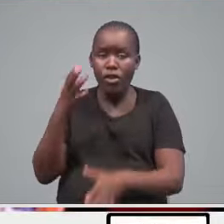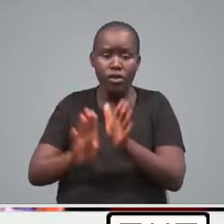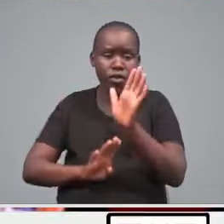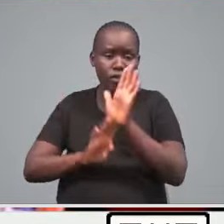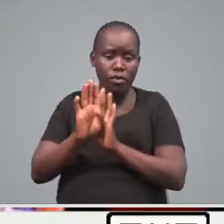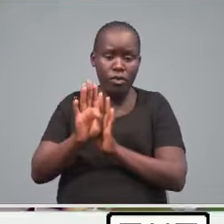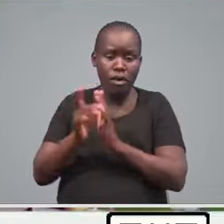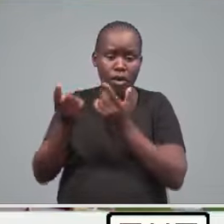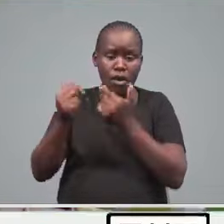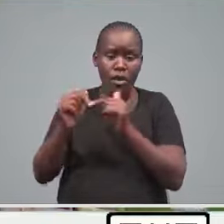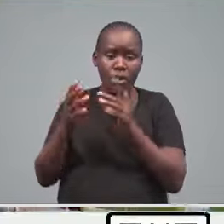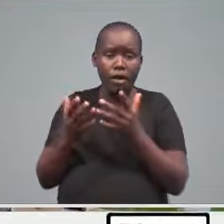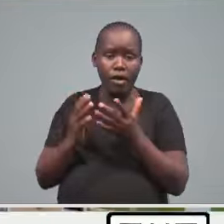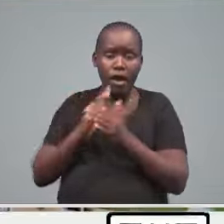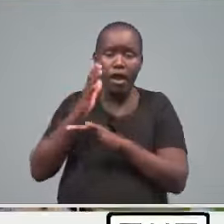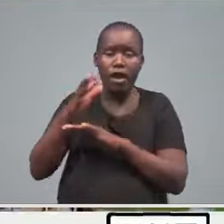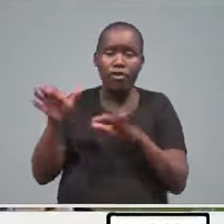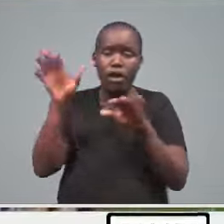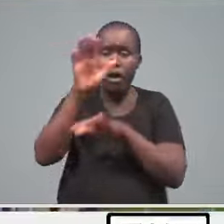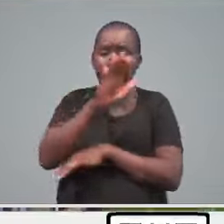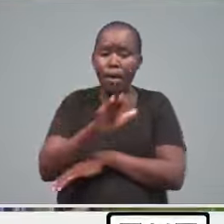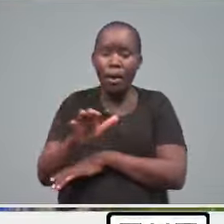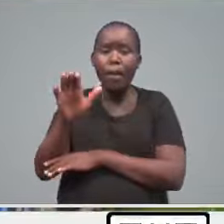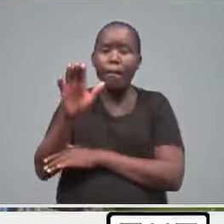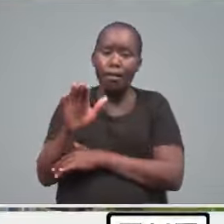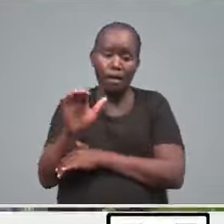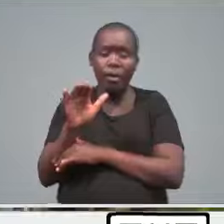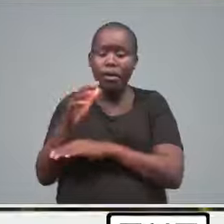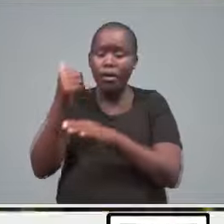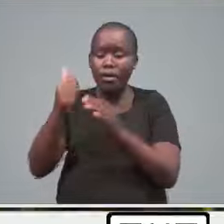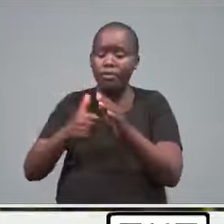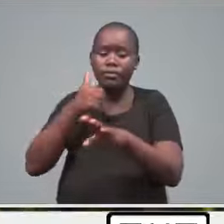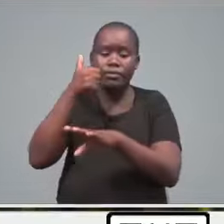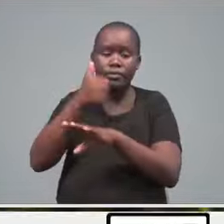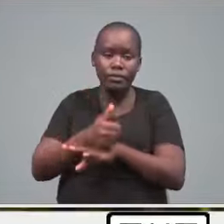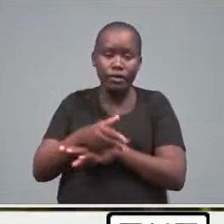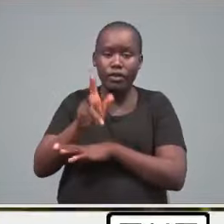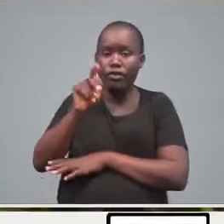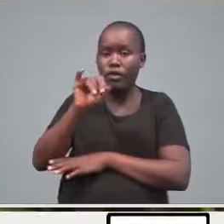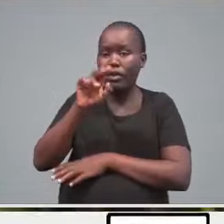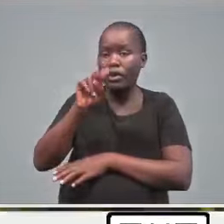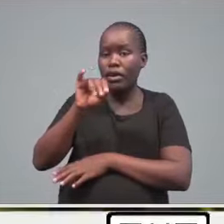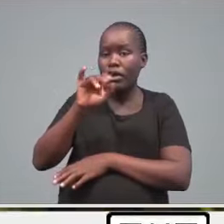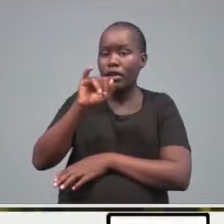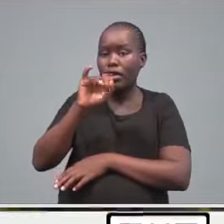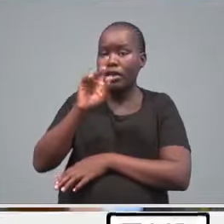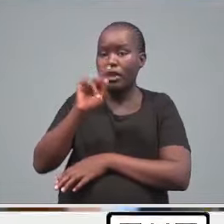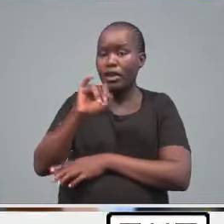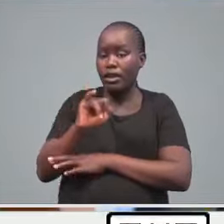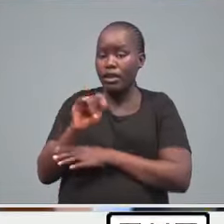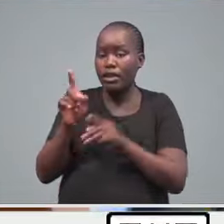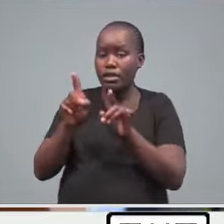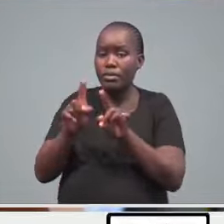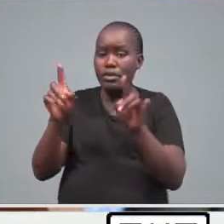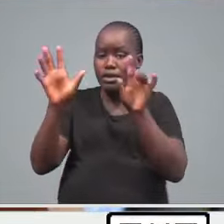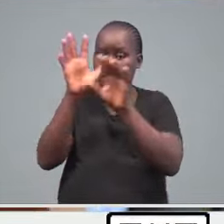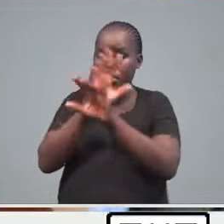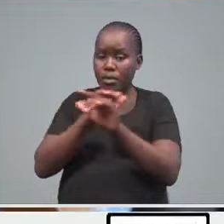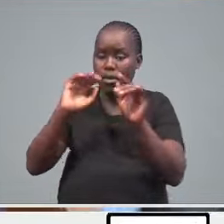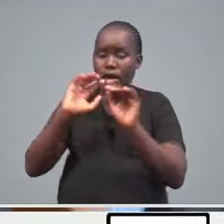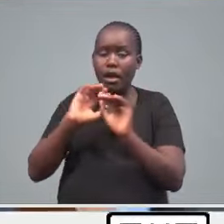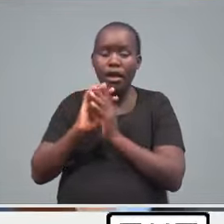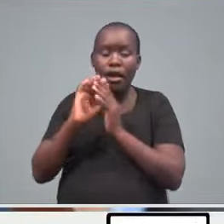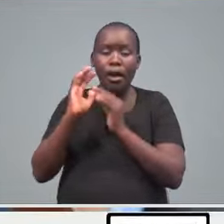coming just hours after Parliament, approved the nomination of Kithure Kindeki as Deputy President, bearing all the